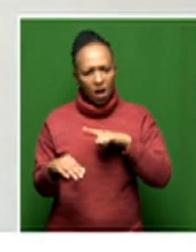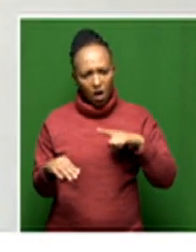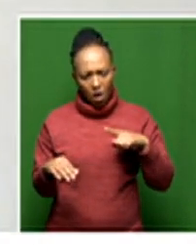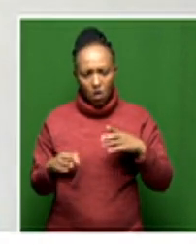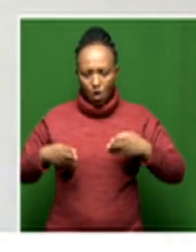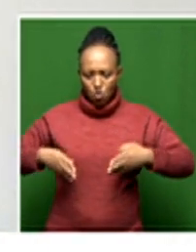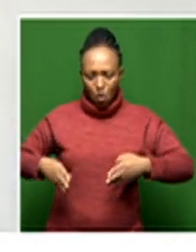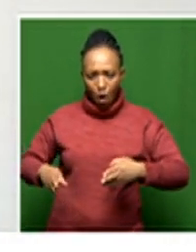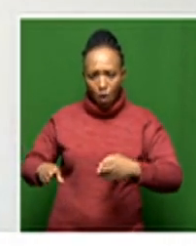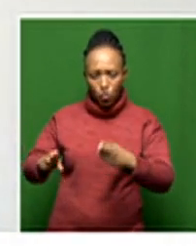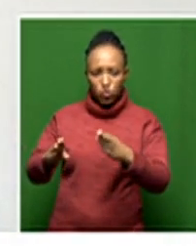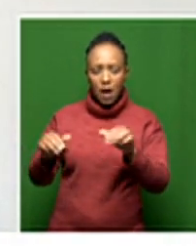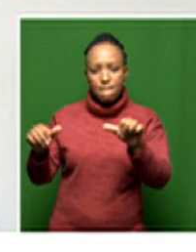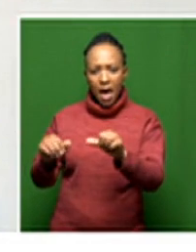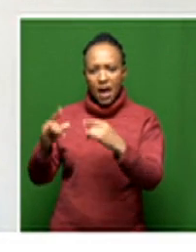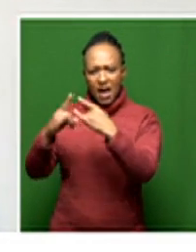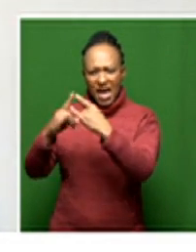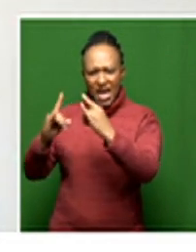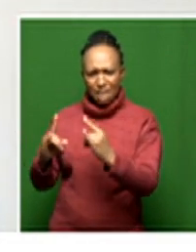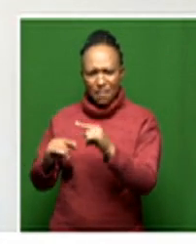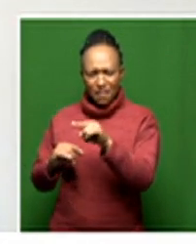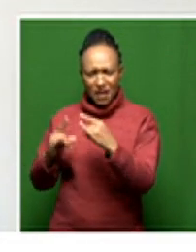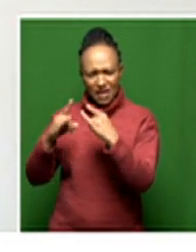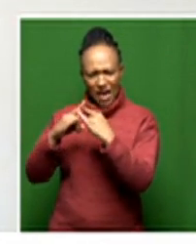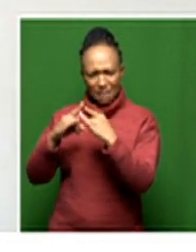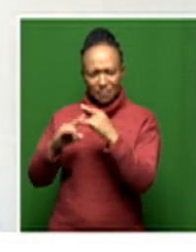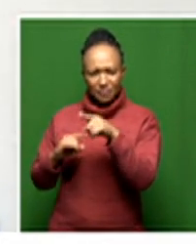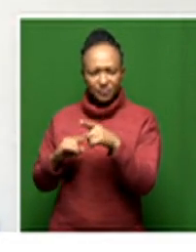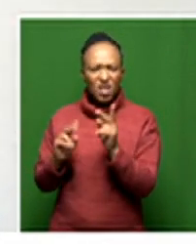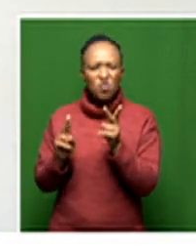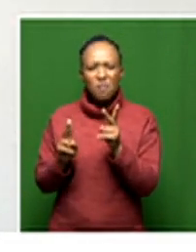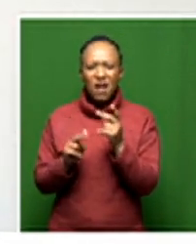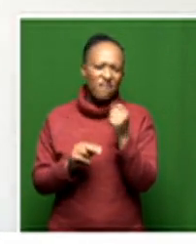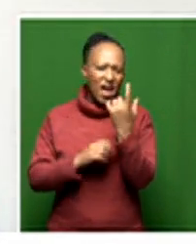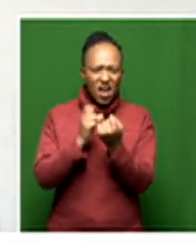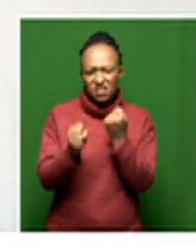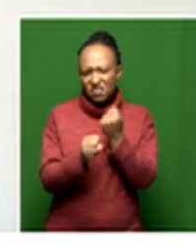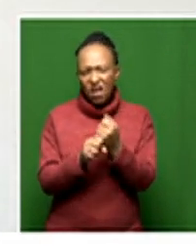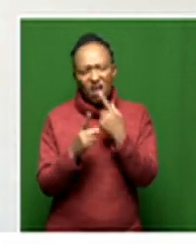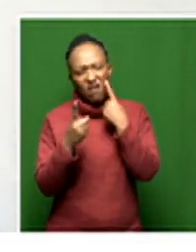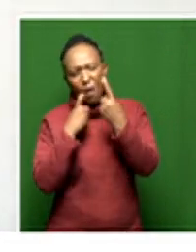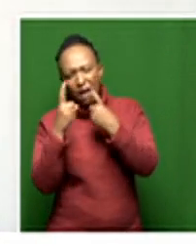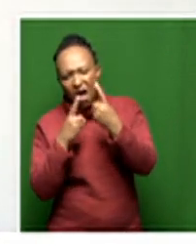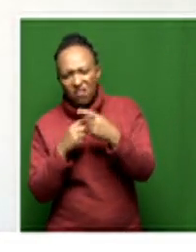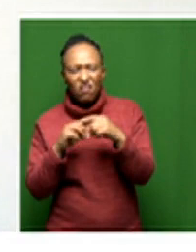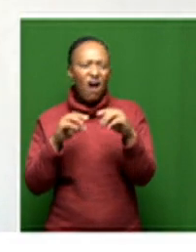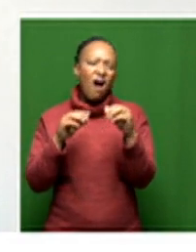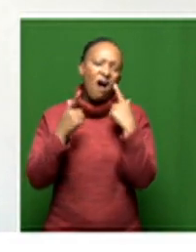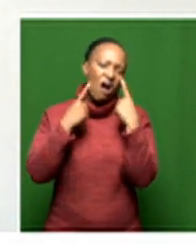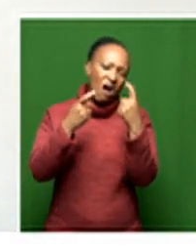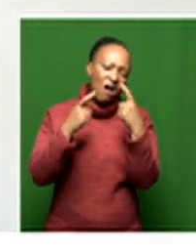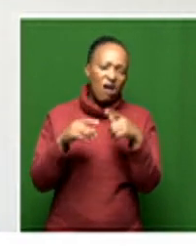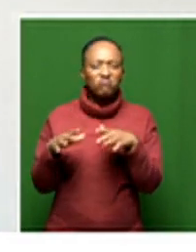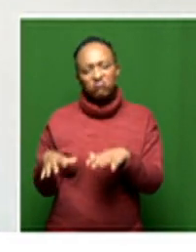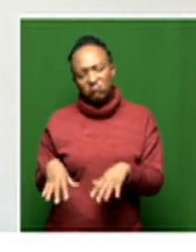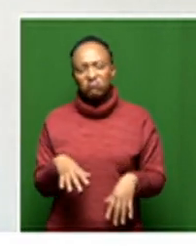route back to camp and you know like normal first years we're moaning and complaining and he was just